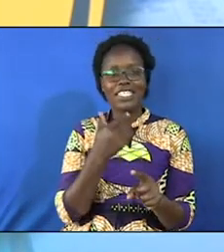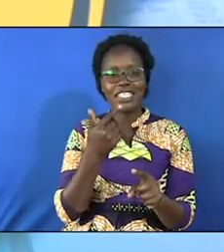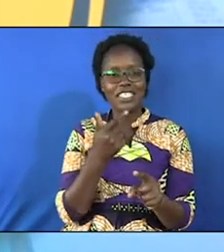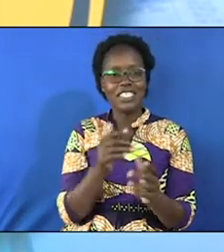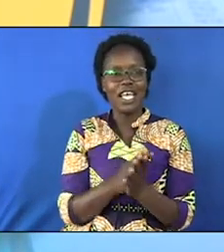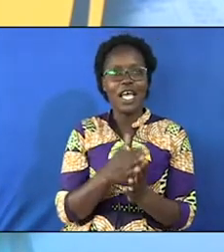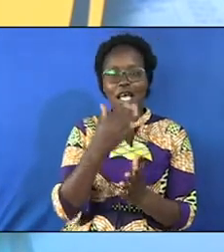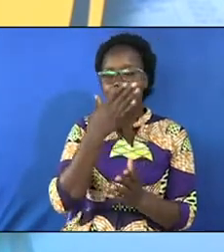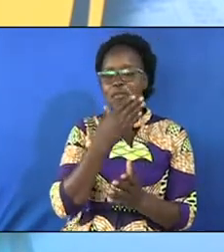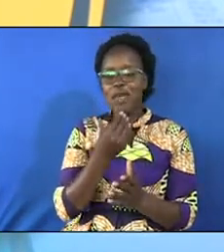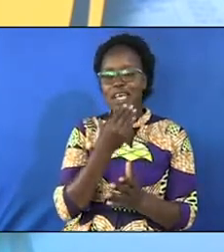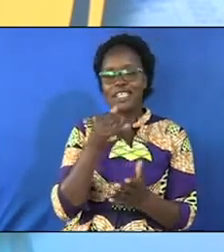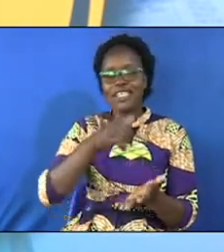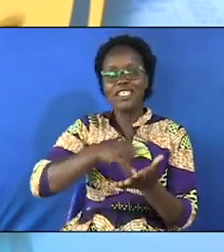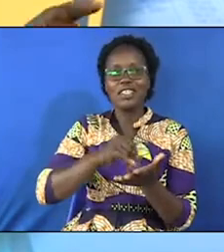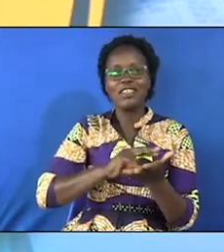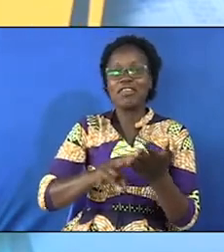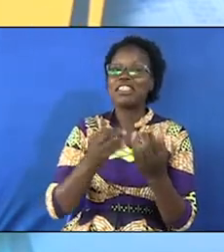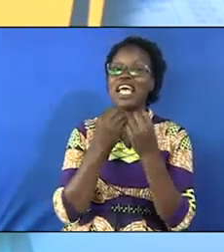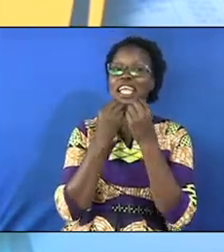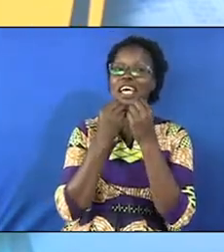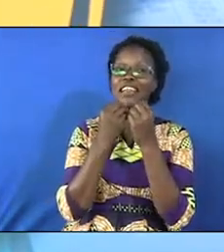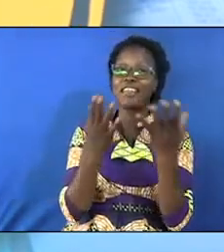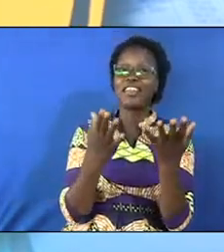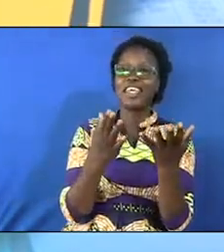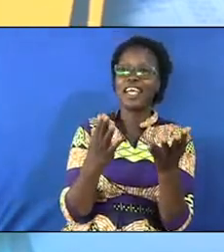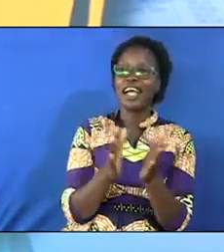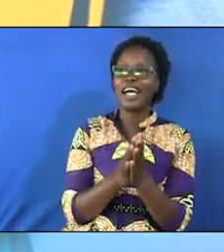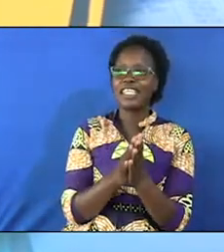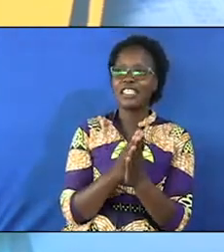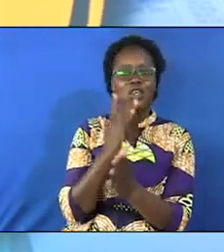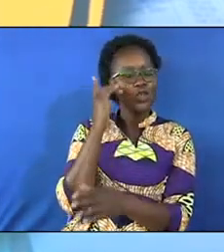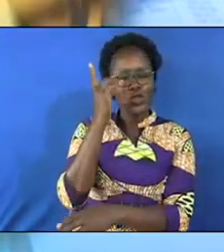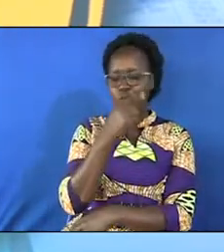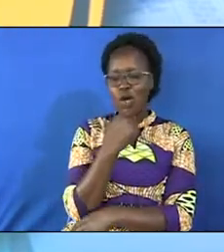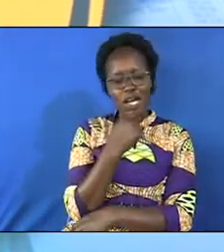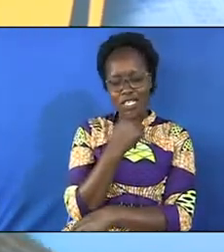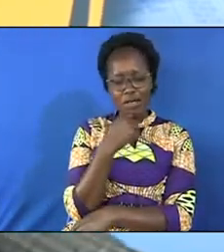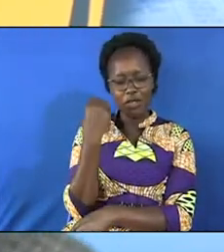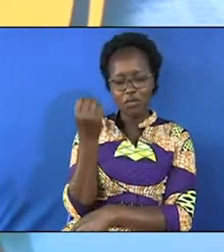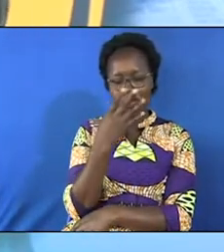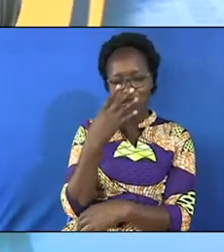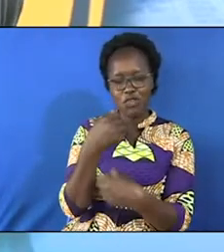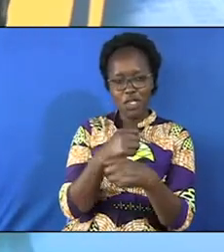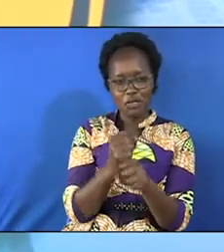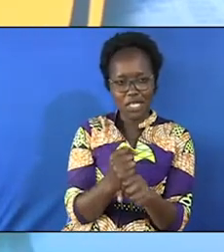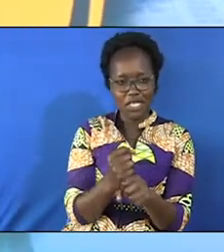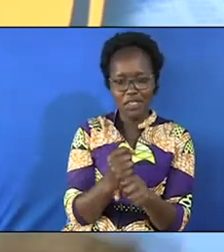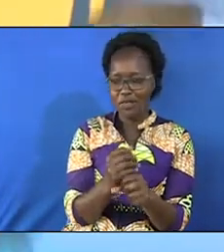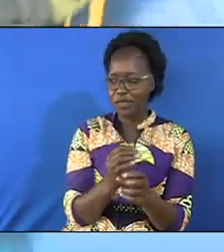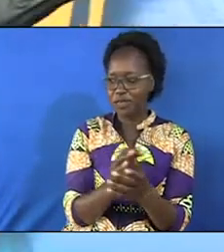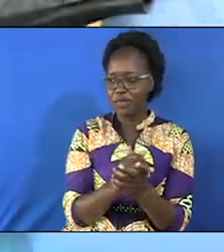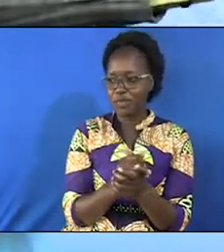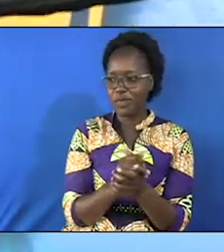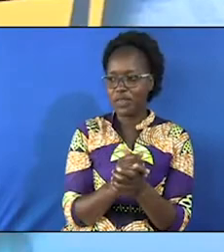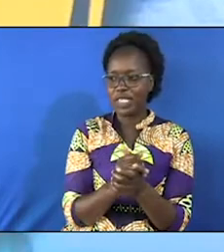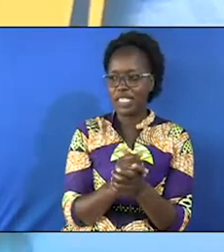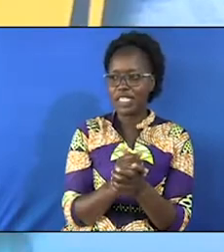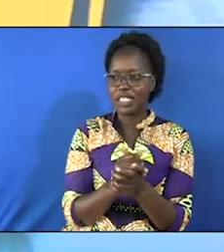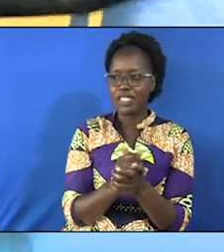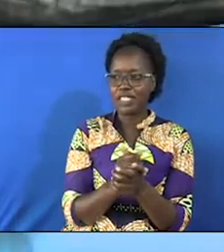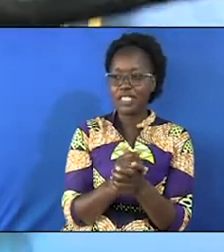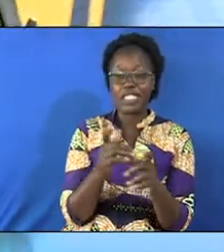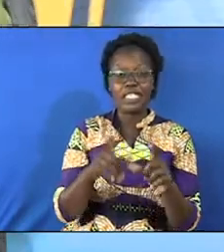men who are not included in that text some saying you are handsomely and beautifully what reflecting